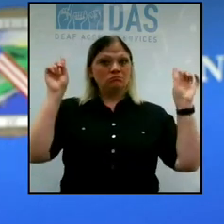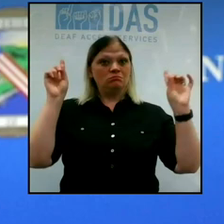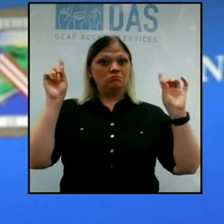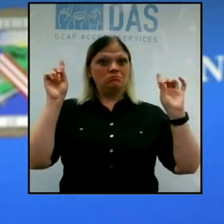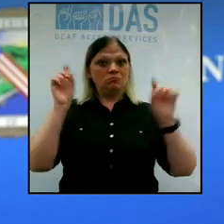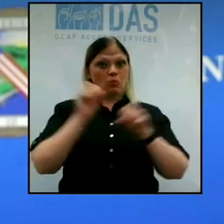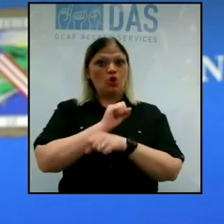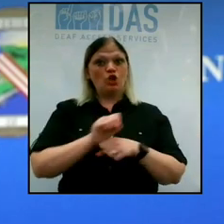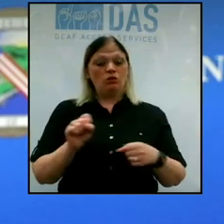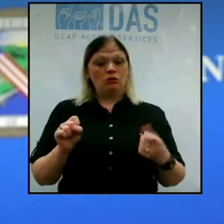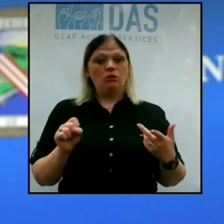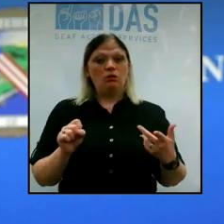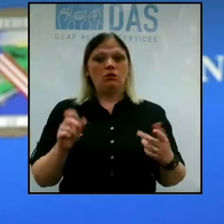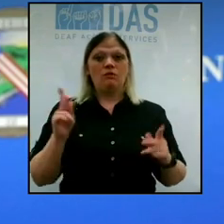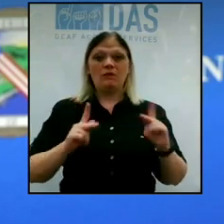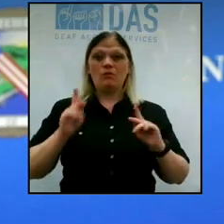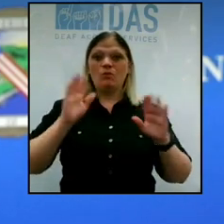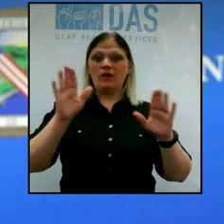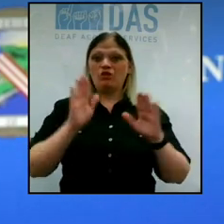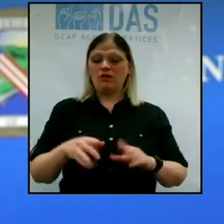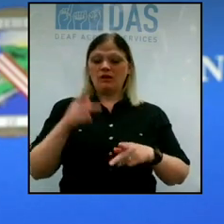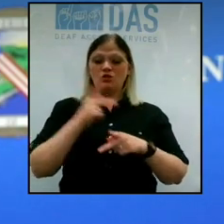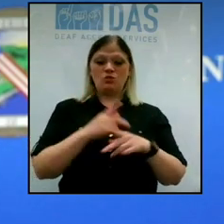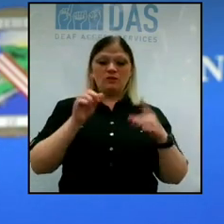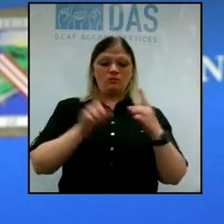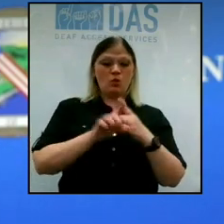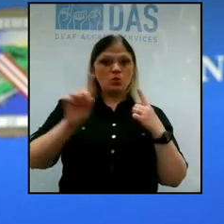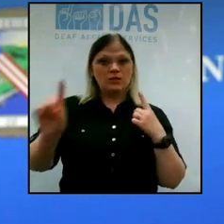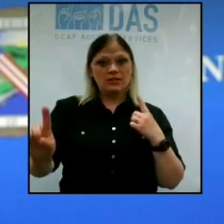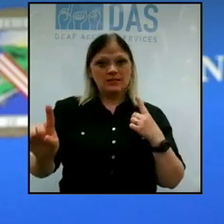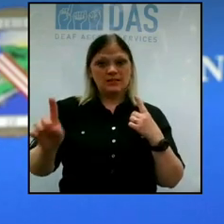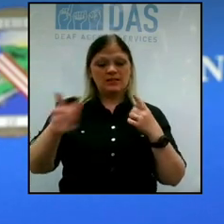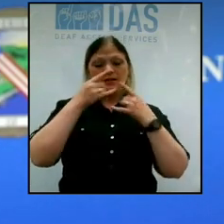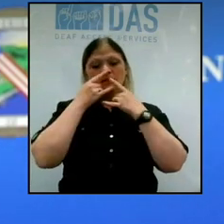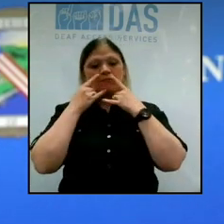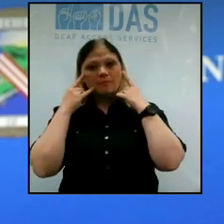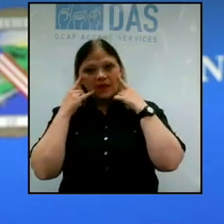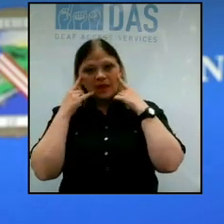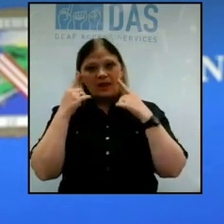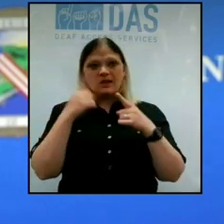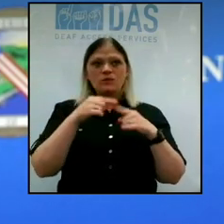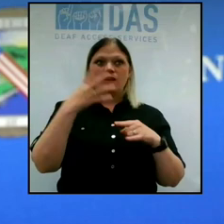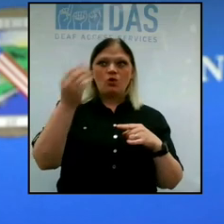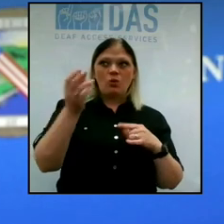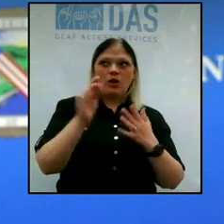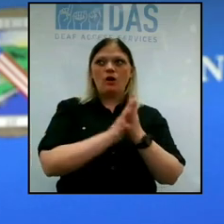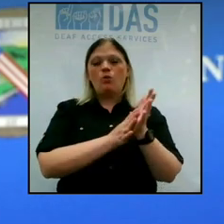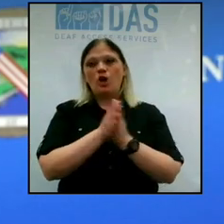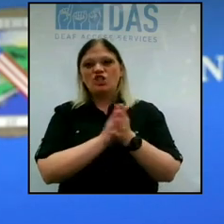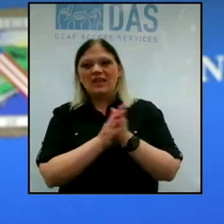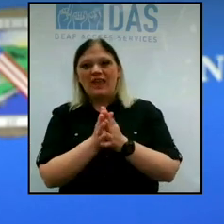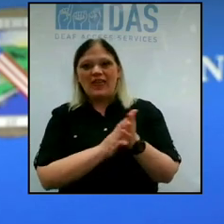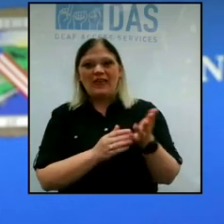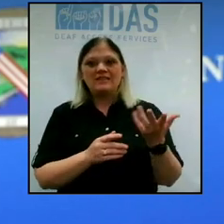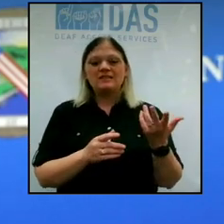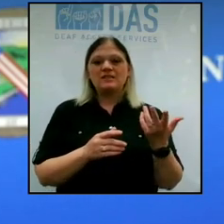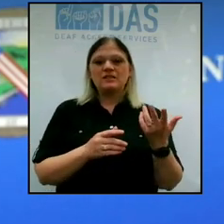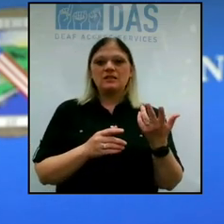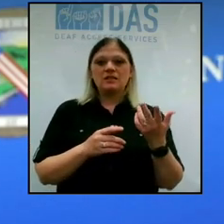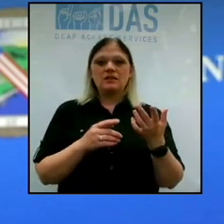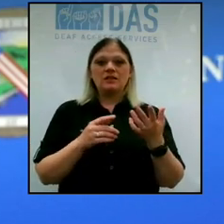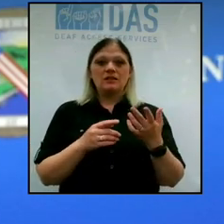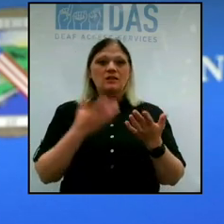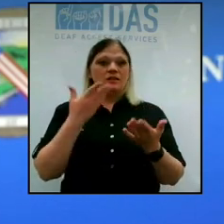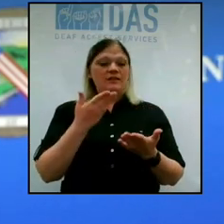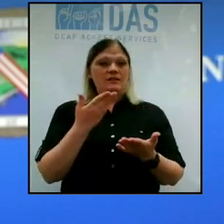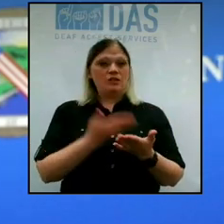So people have been really great about keeping social distancing, wearing masks when they go out, washing their hands. And it also shows